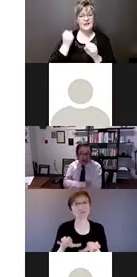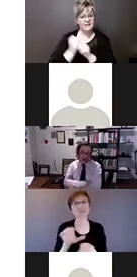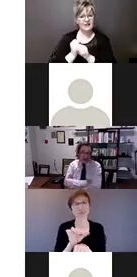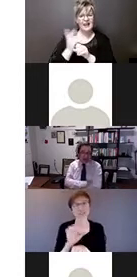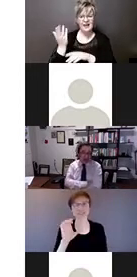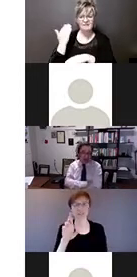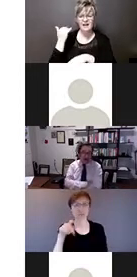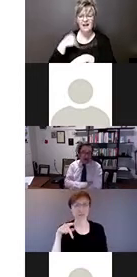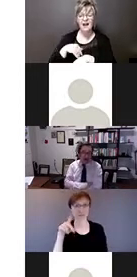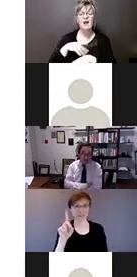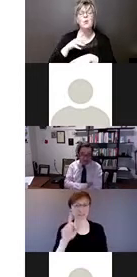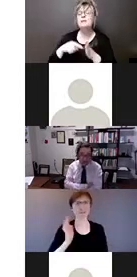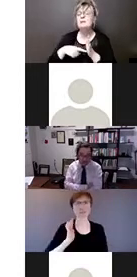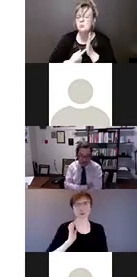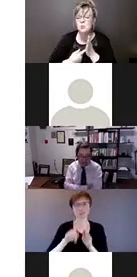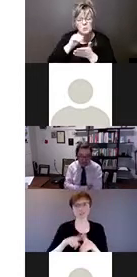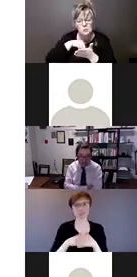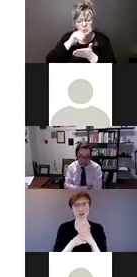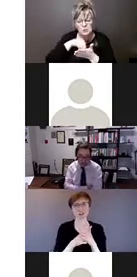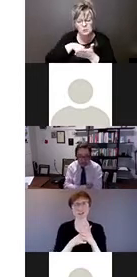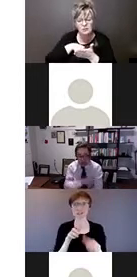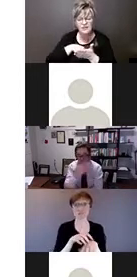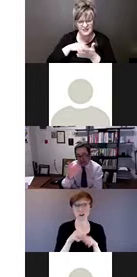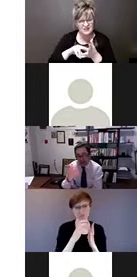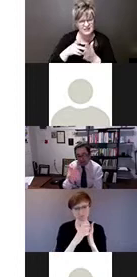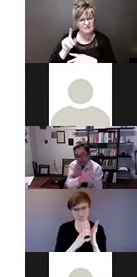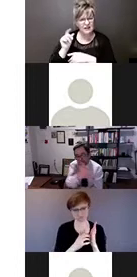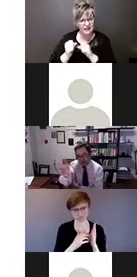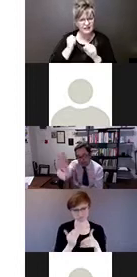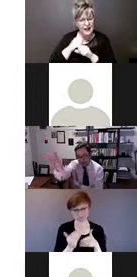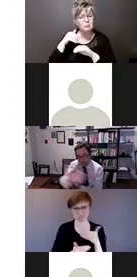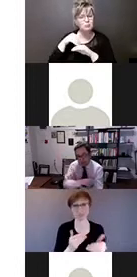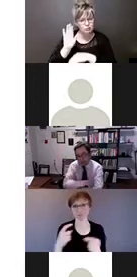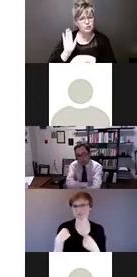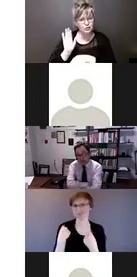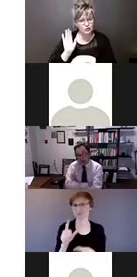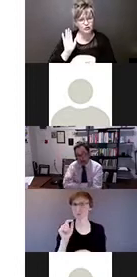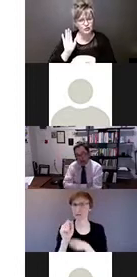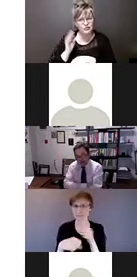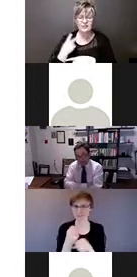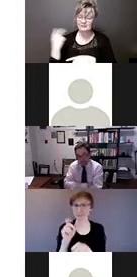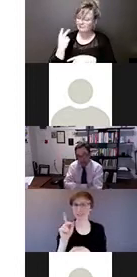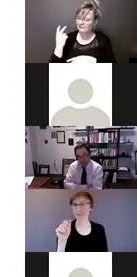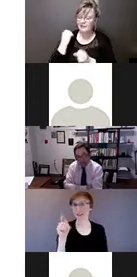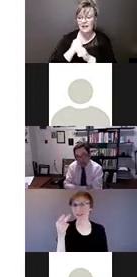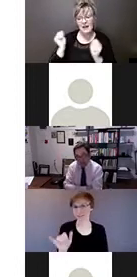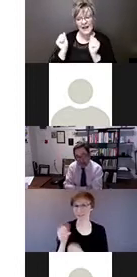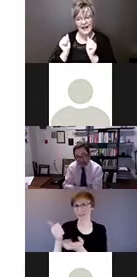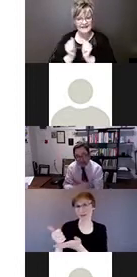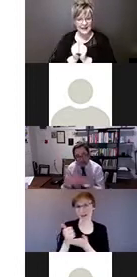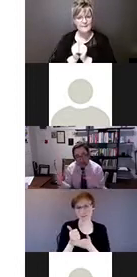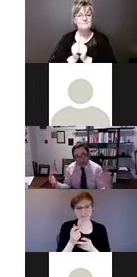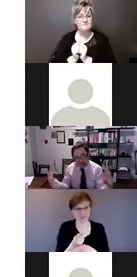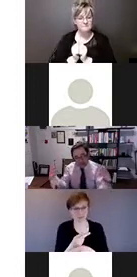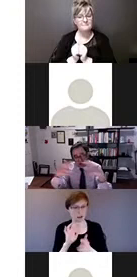of drafting. So for close to 20 years, you know, she helped us figure a way forward. And that was very helpful then.